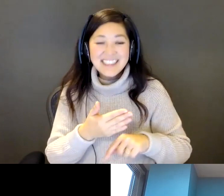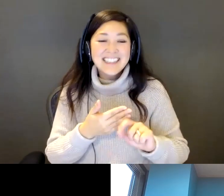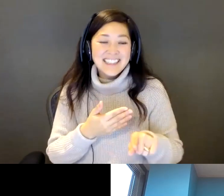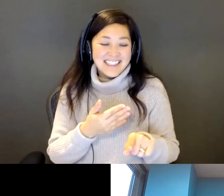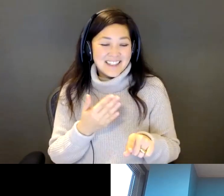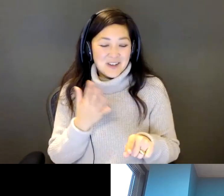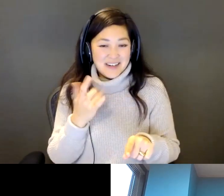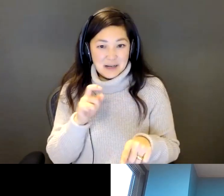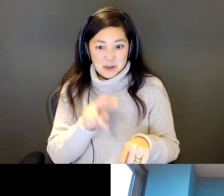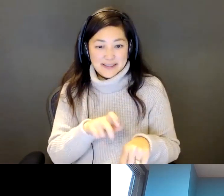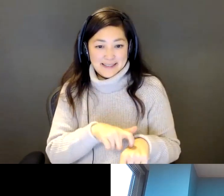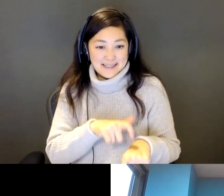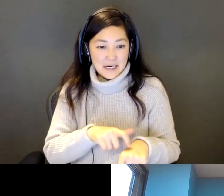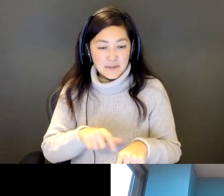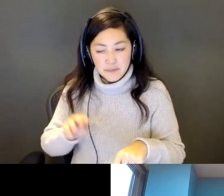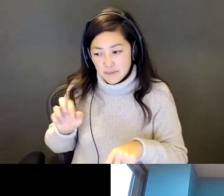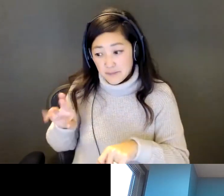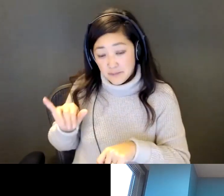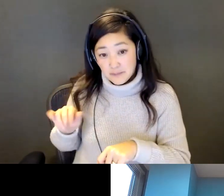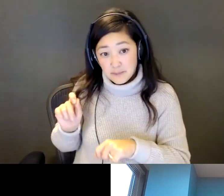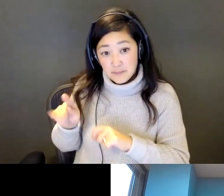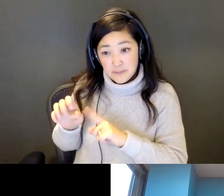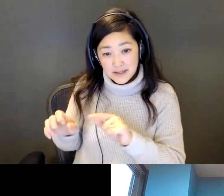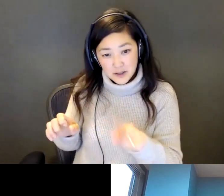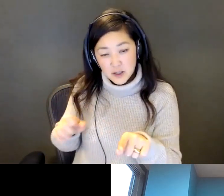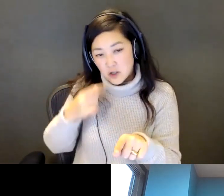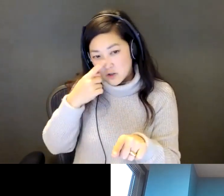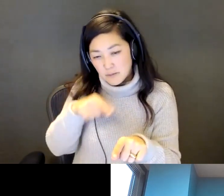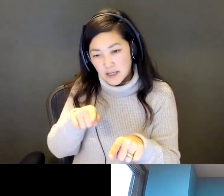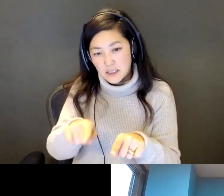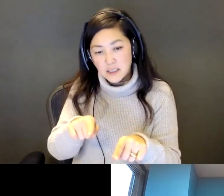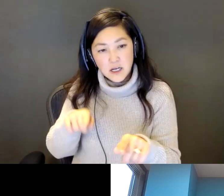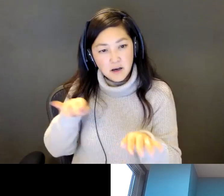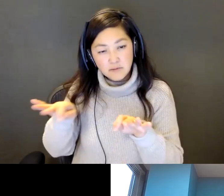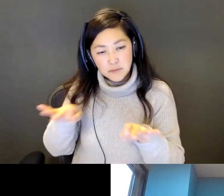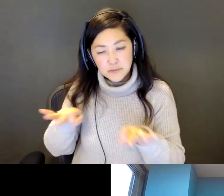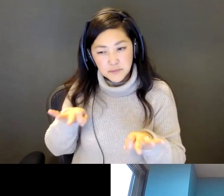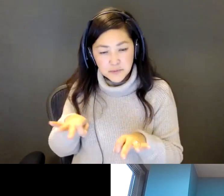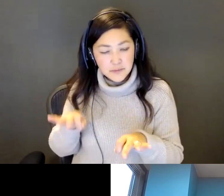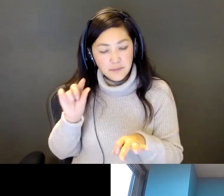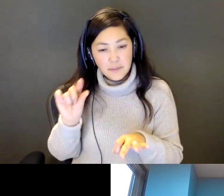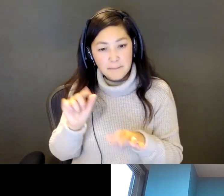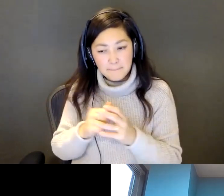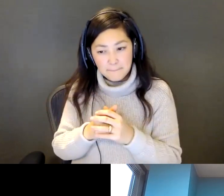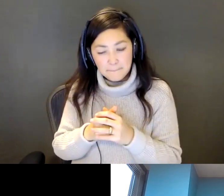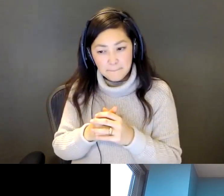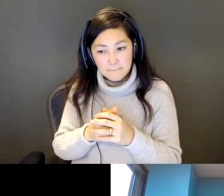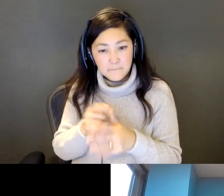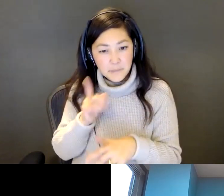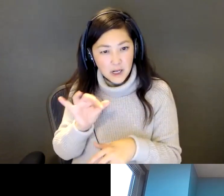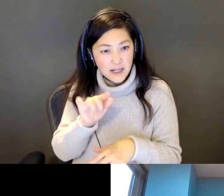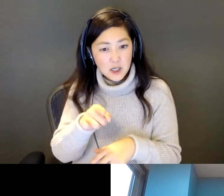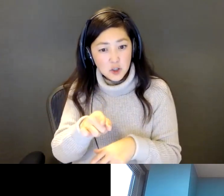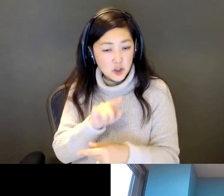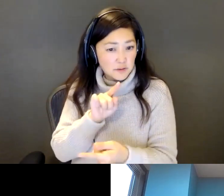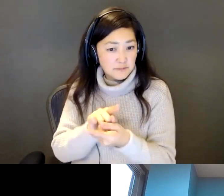So, Mary Kay, can you just maybe give us just a little taste of what it was like to meet with your mentor